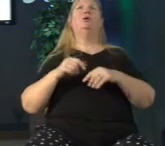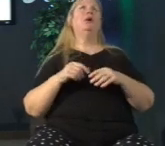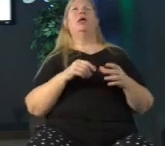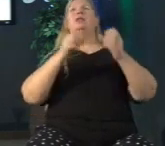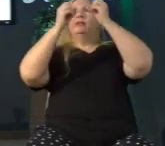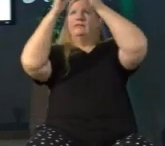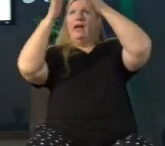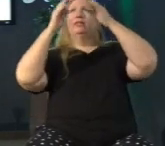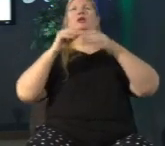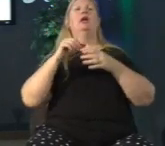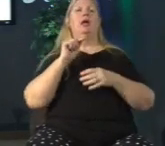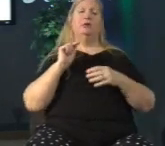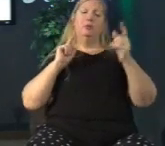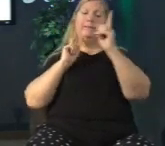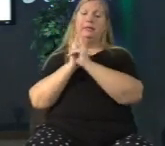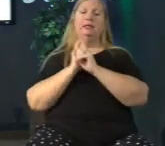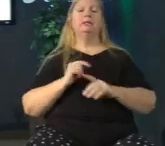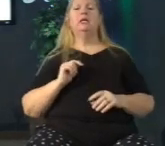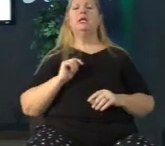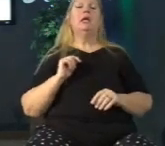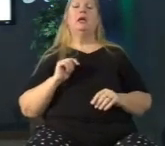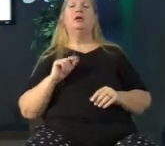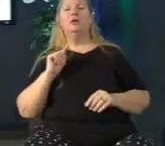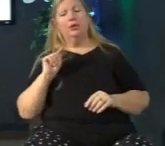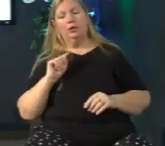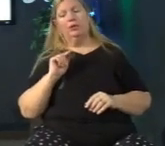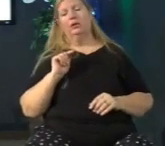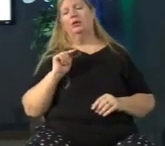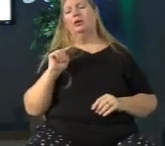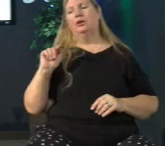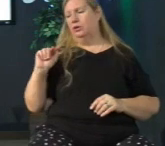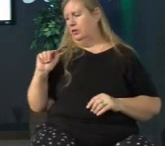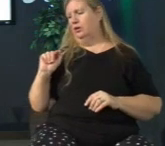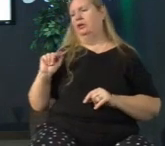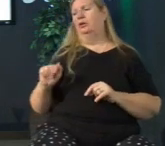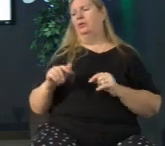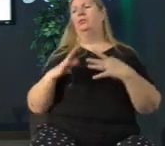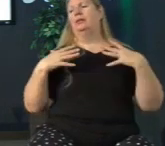you will be healed it's just a matter of time